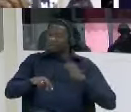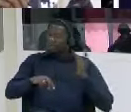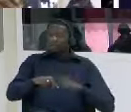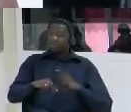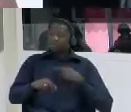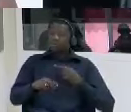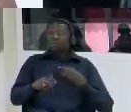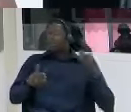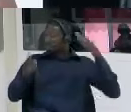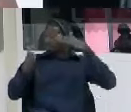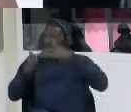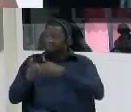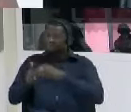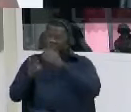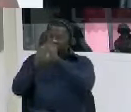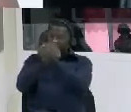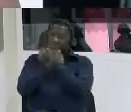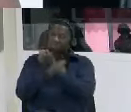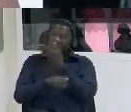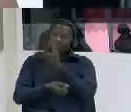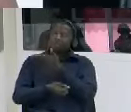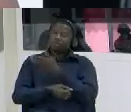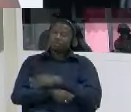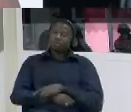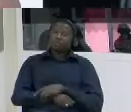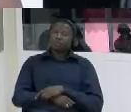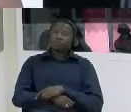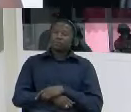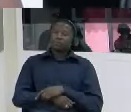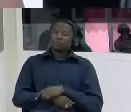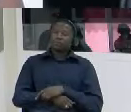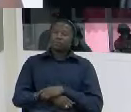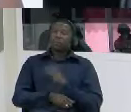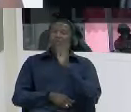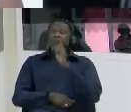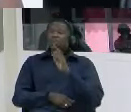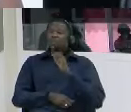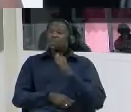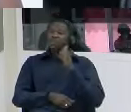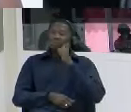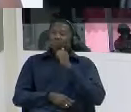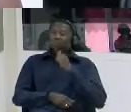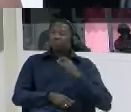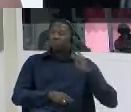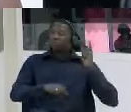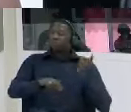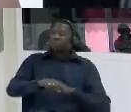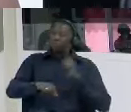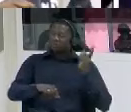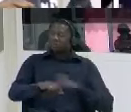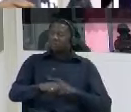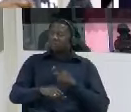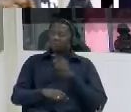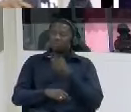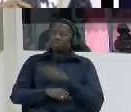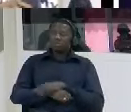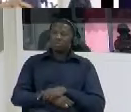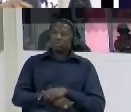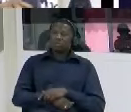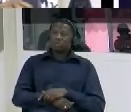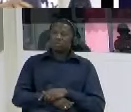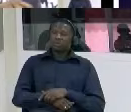what were they using to beat you they have this black plastic yes black plastic